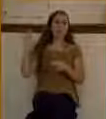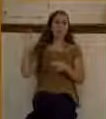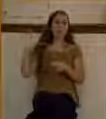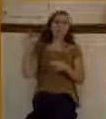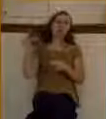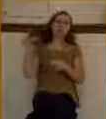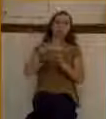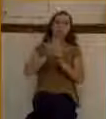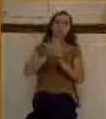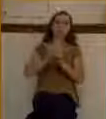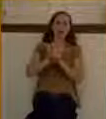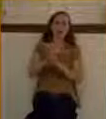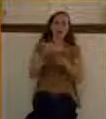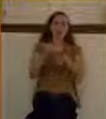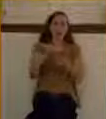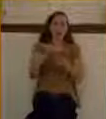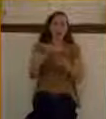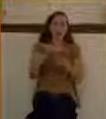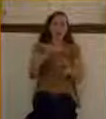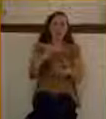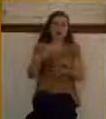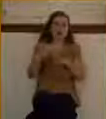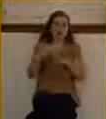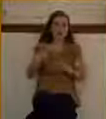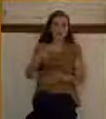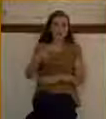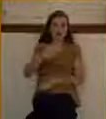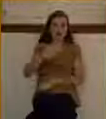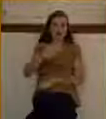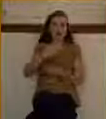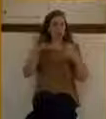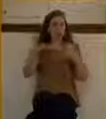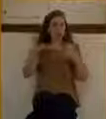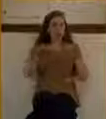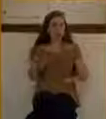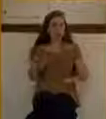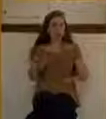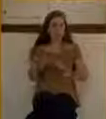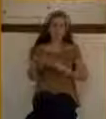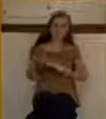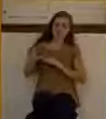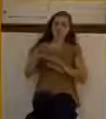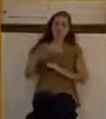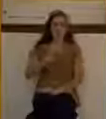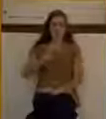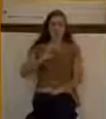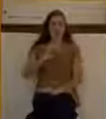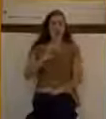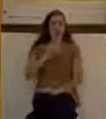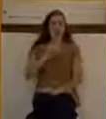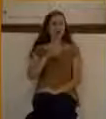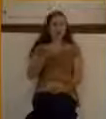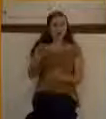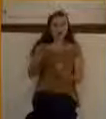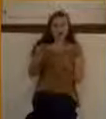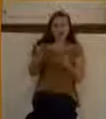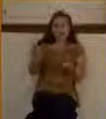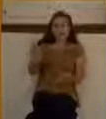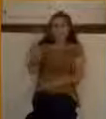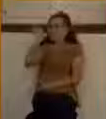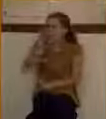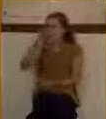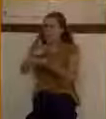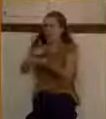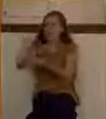He doesn't come with a sense of entitlement based on his own merits. He wasn't seeking glory. He